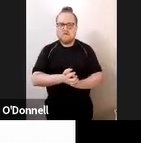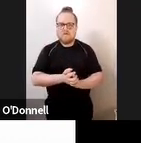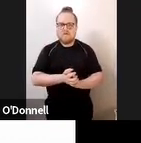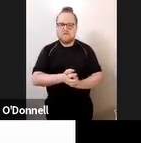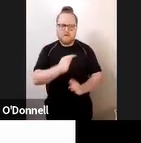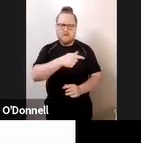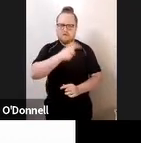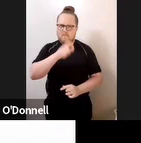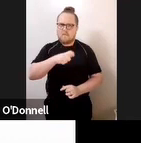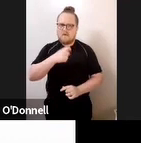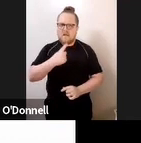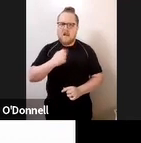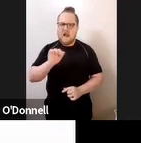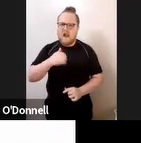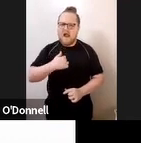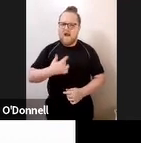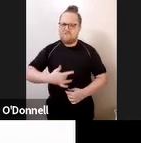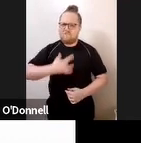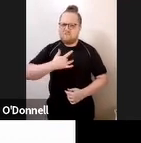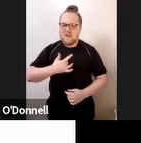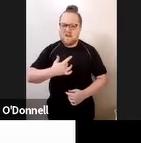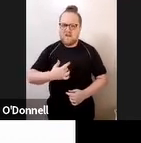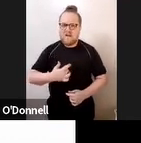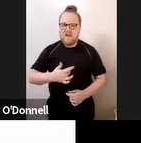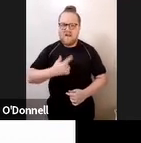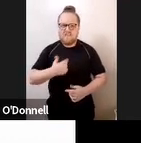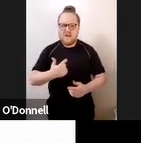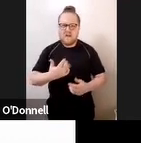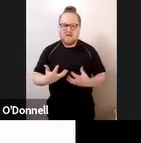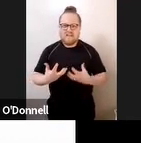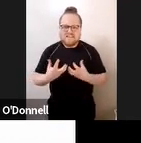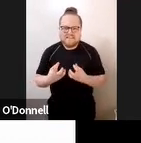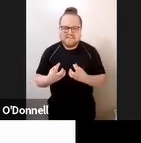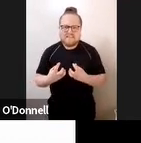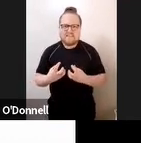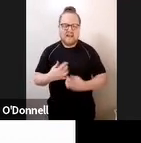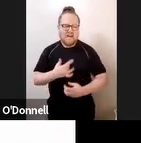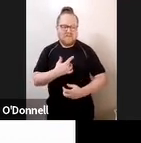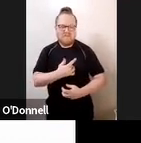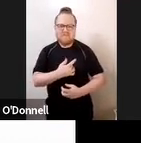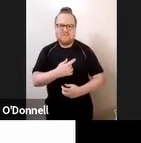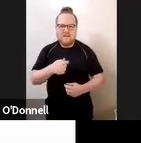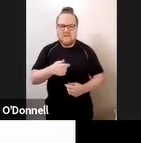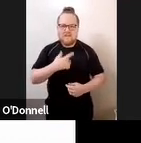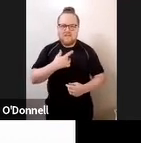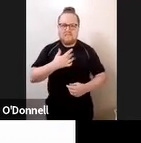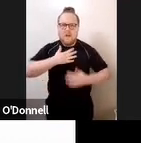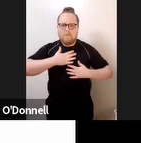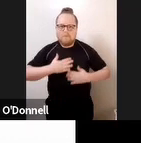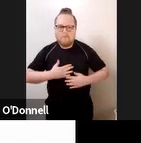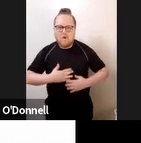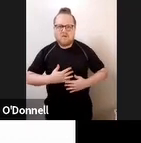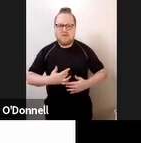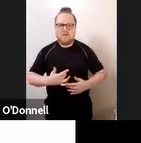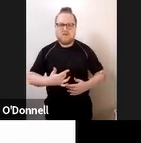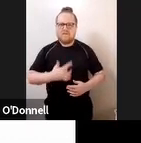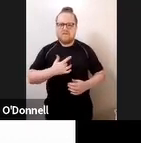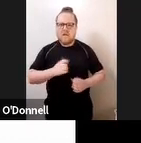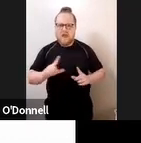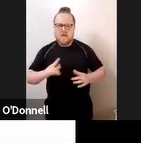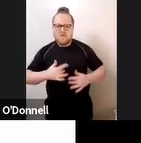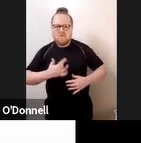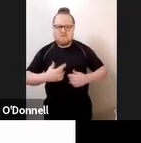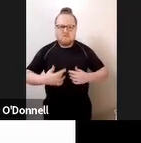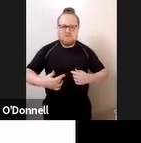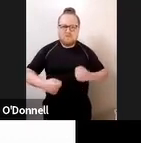I can feel it. I can feel tension while you're holding me. I can feel it in your body language. I can pick